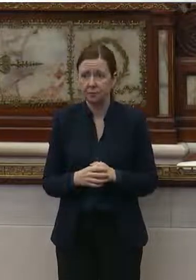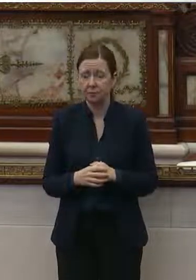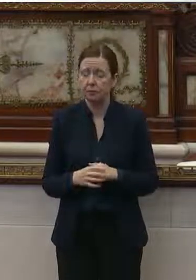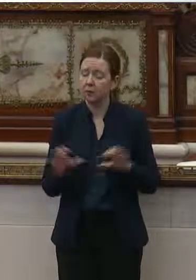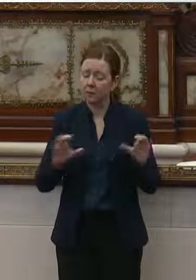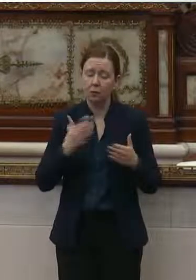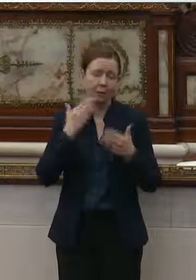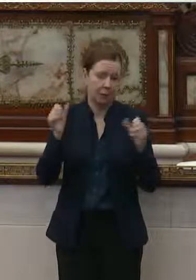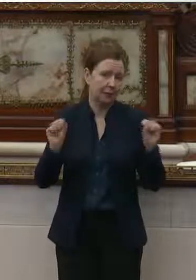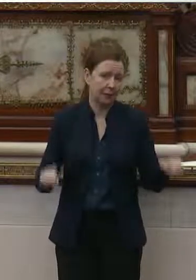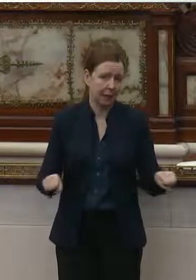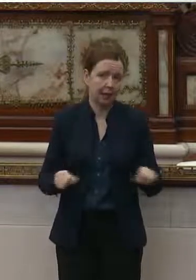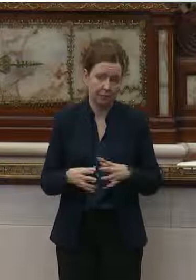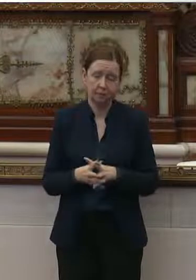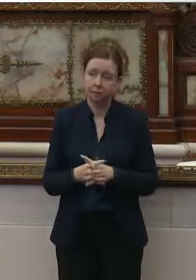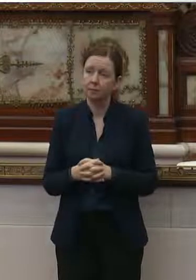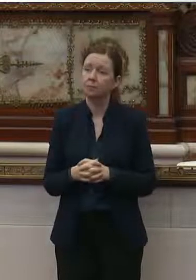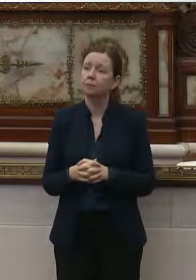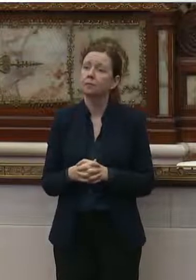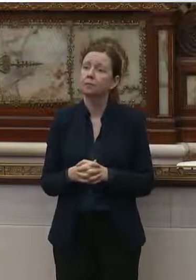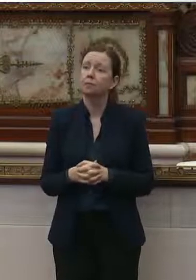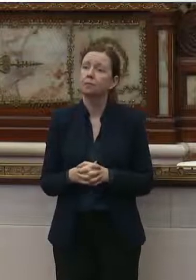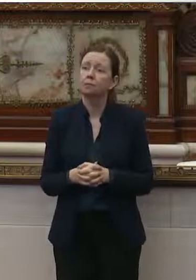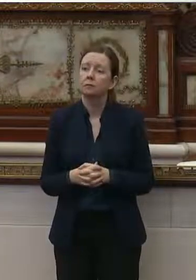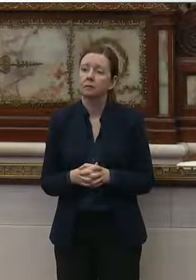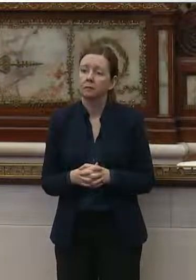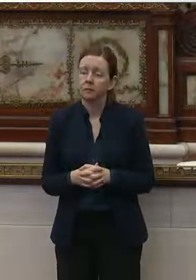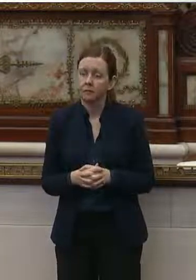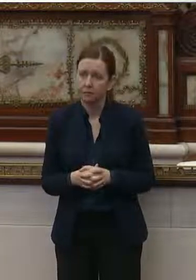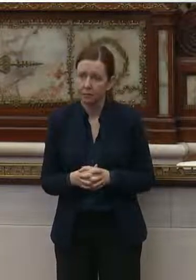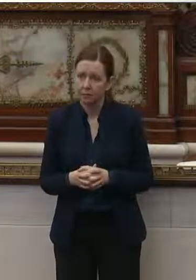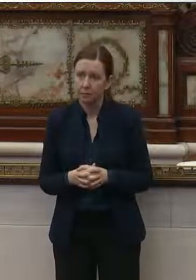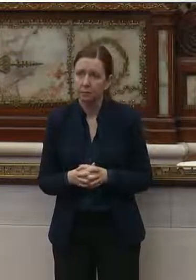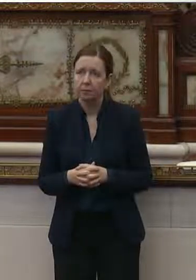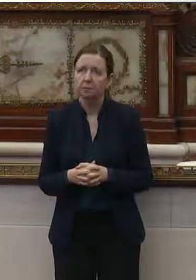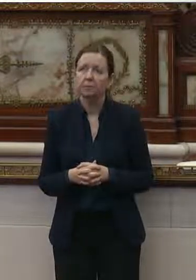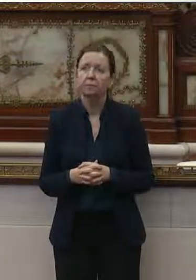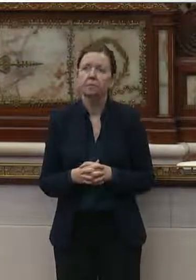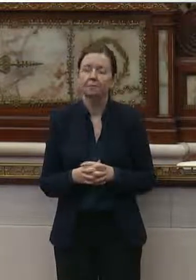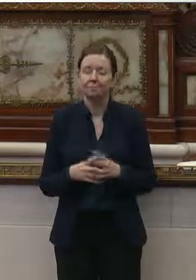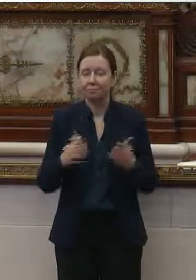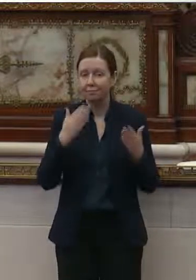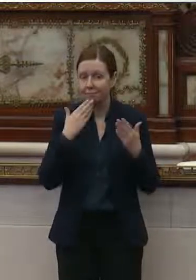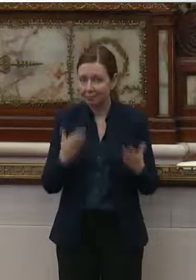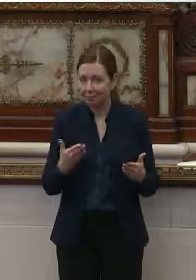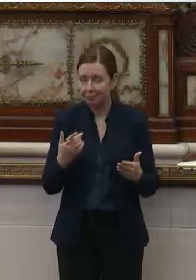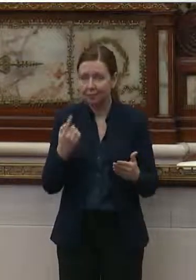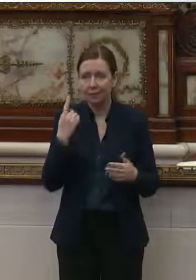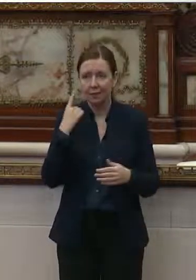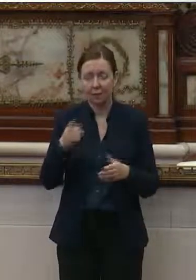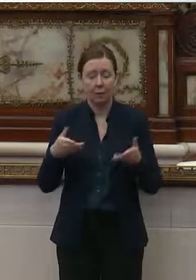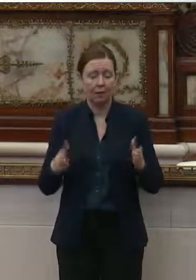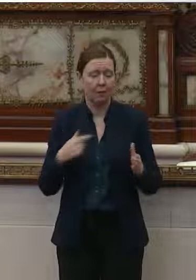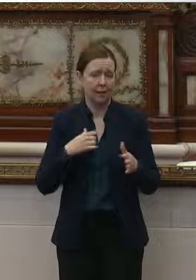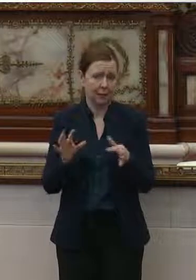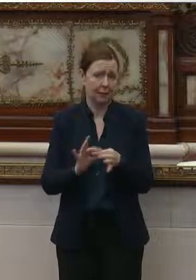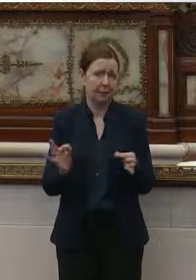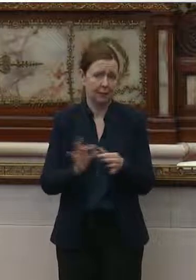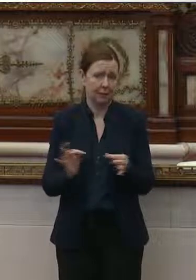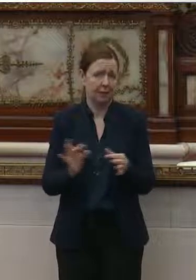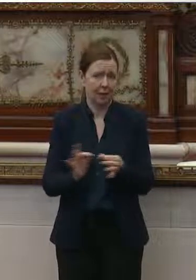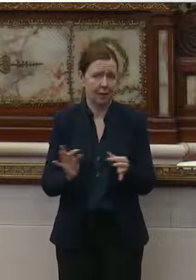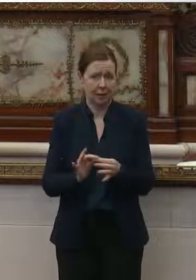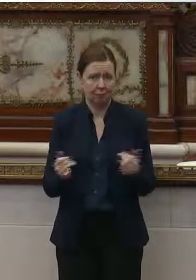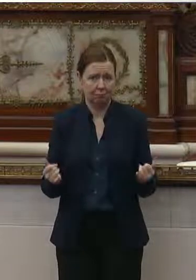best of their ability. I thank you for letting me testify.